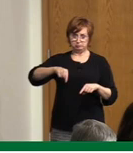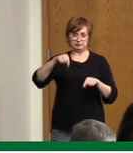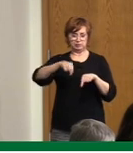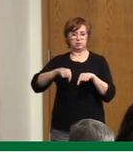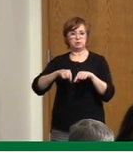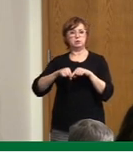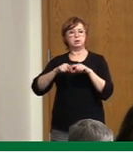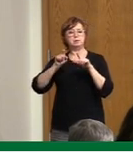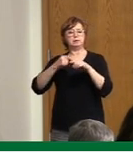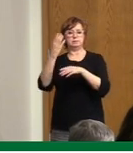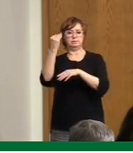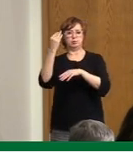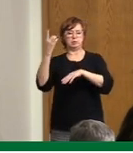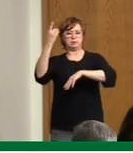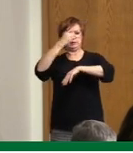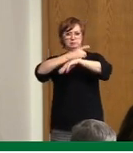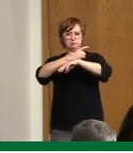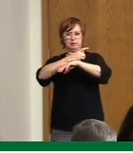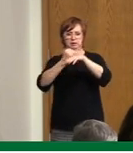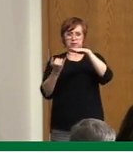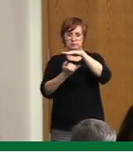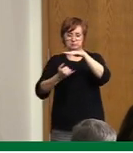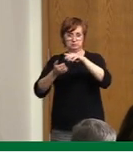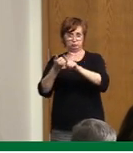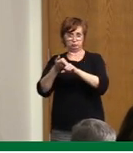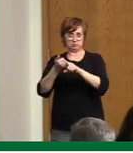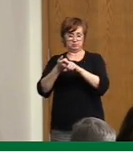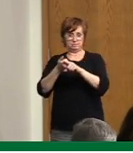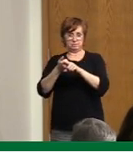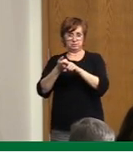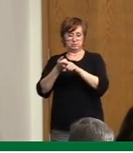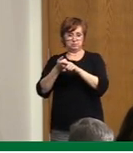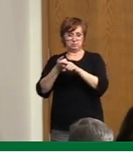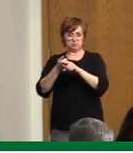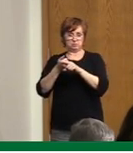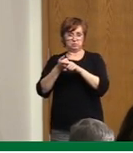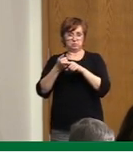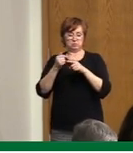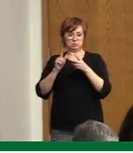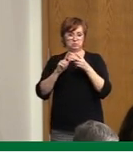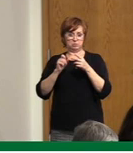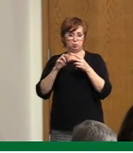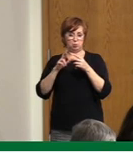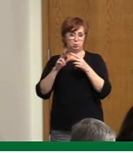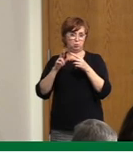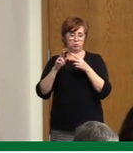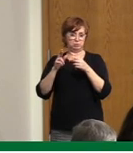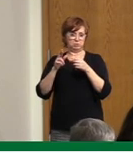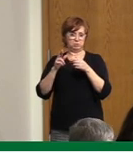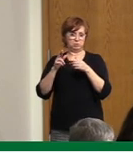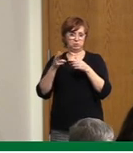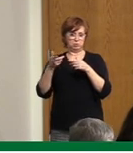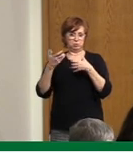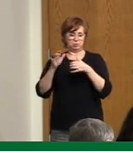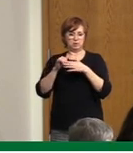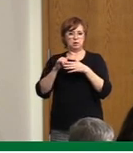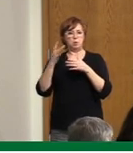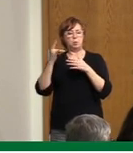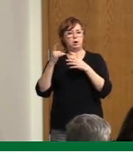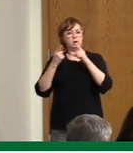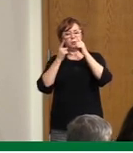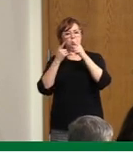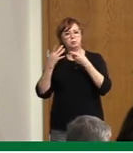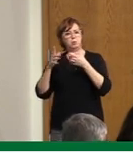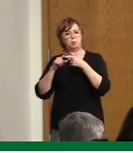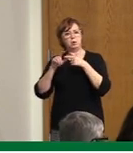And if so, how soon would you contemplate such a thing to perhaps discourage that kind of traffic